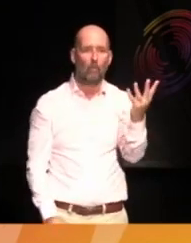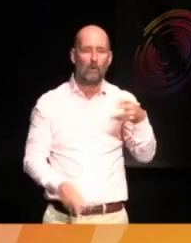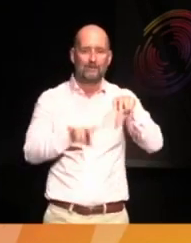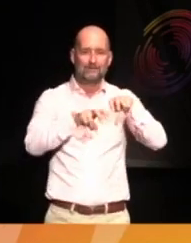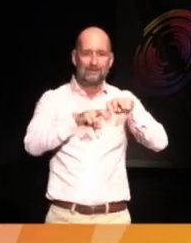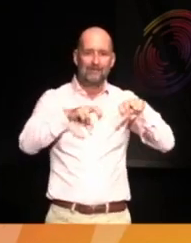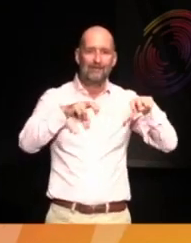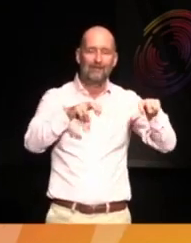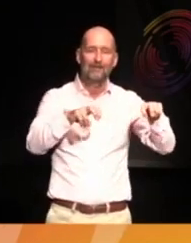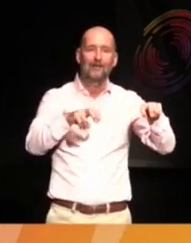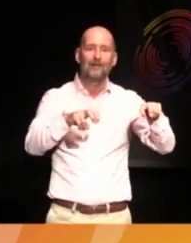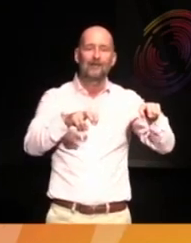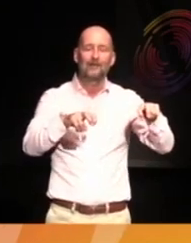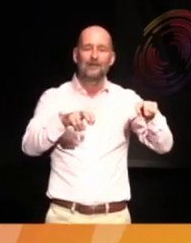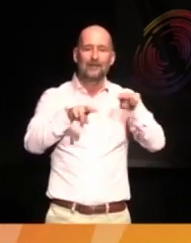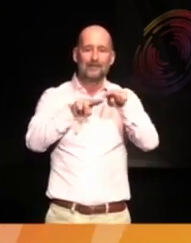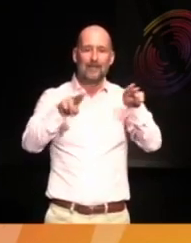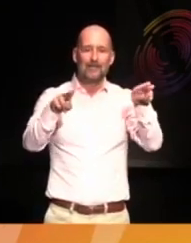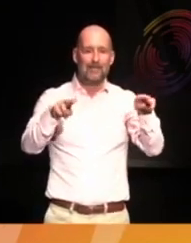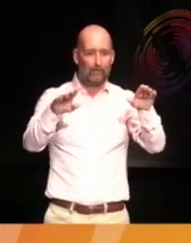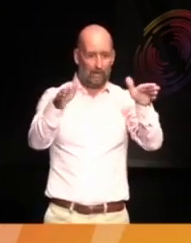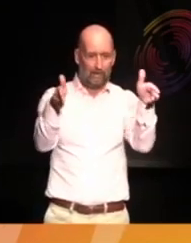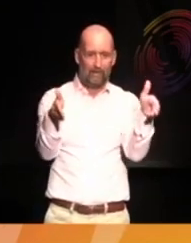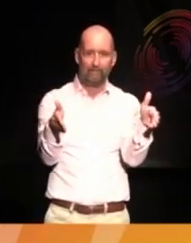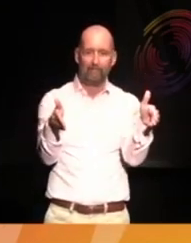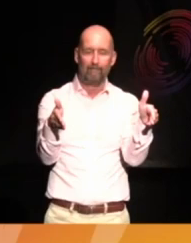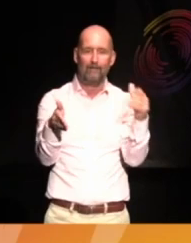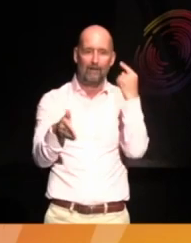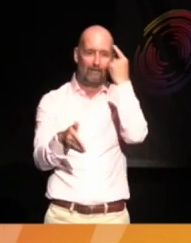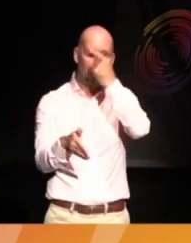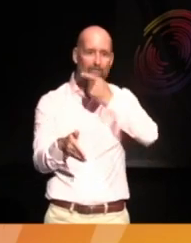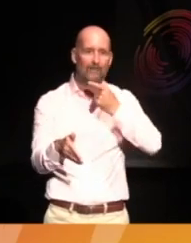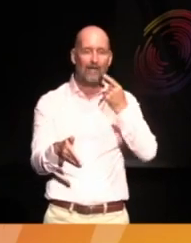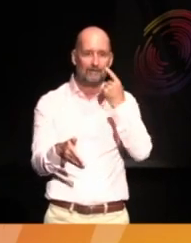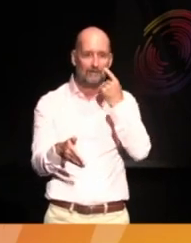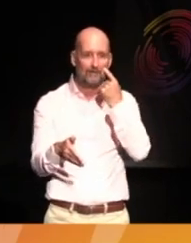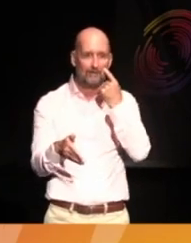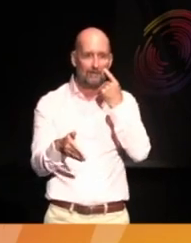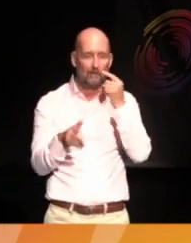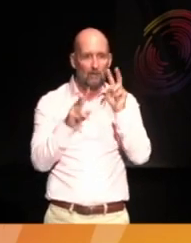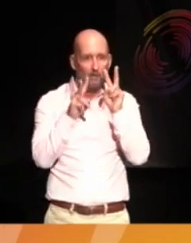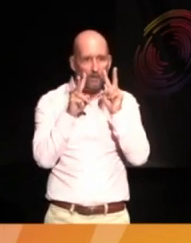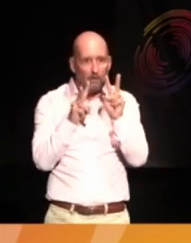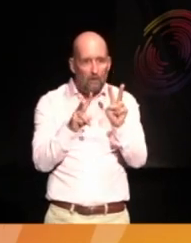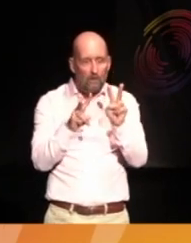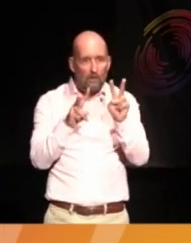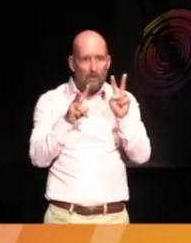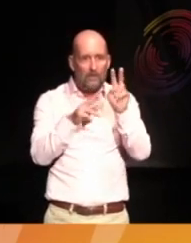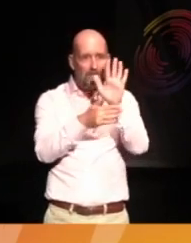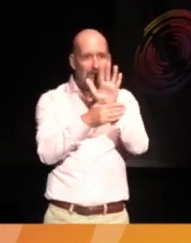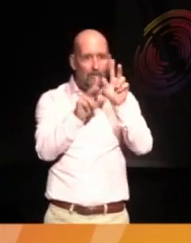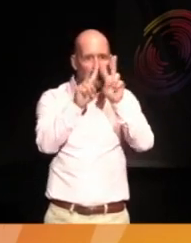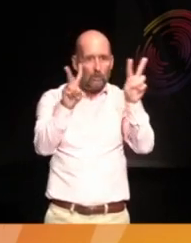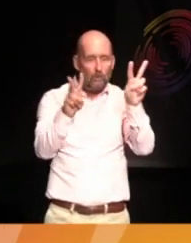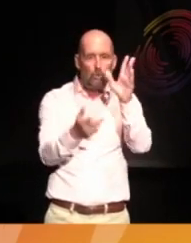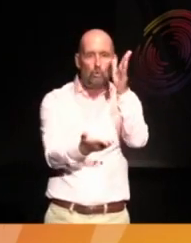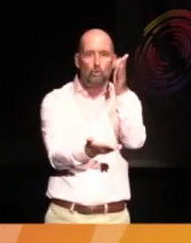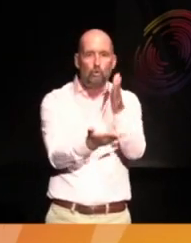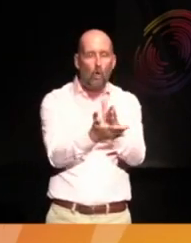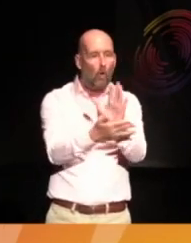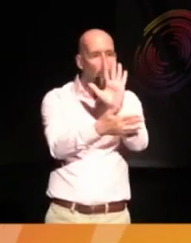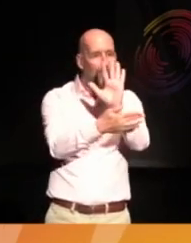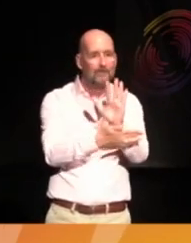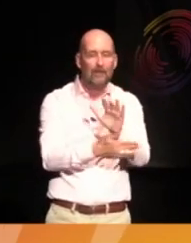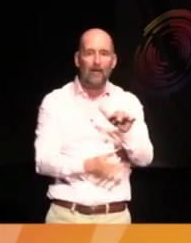around a drop-leaf dinner table, their faces buffed into cinema screens, on which a documentary plays